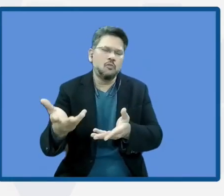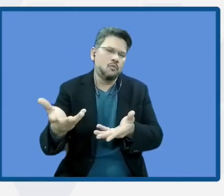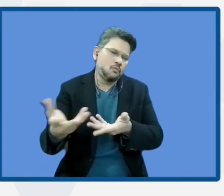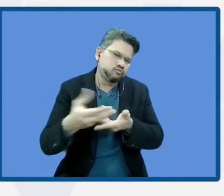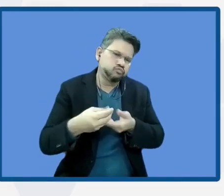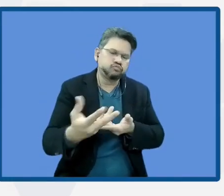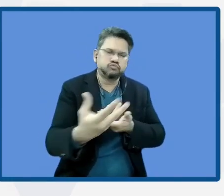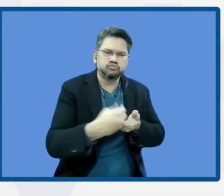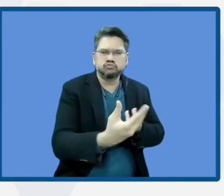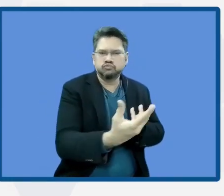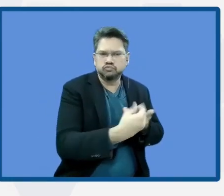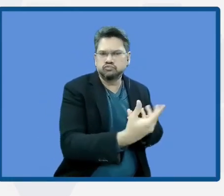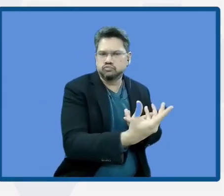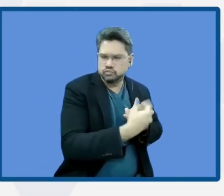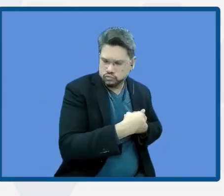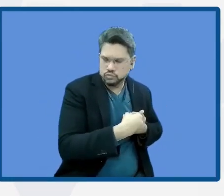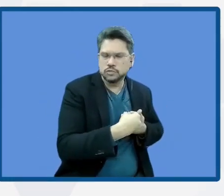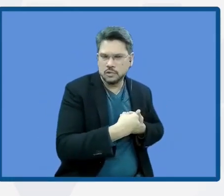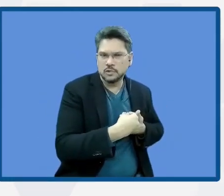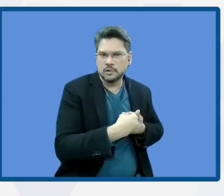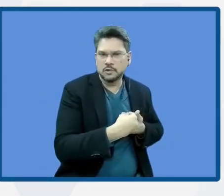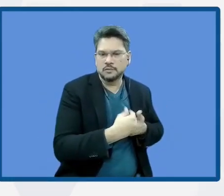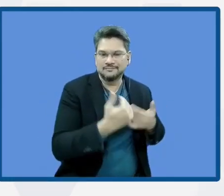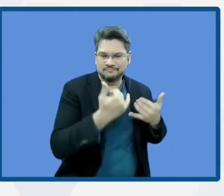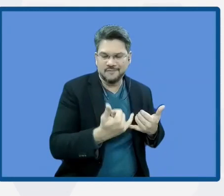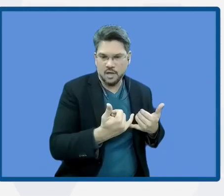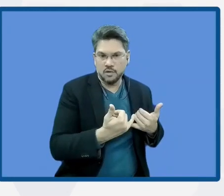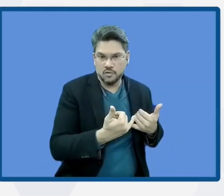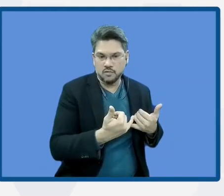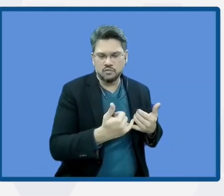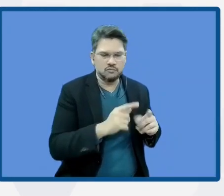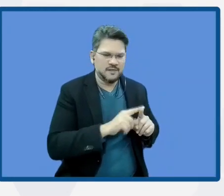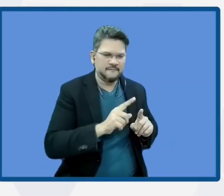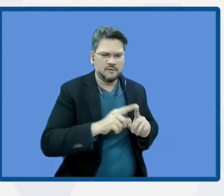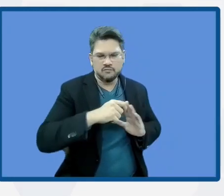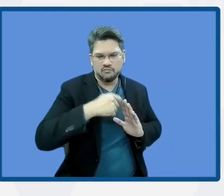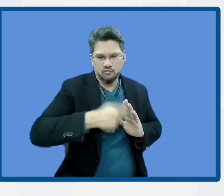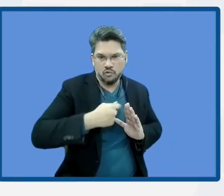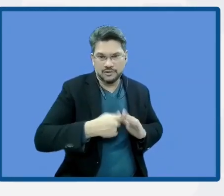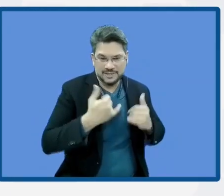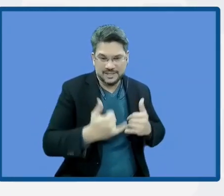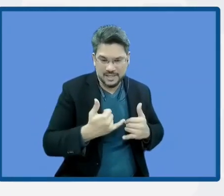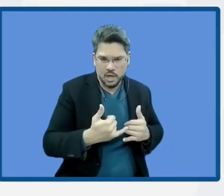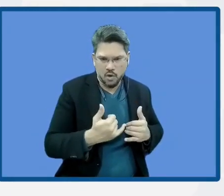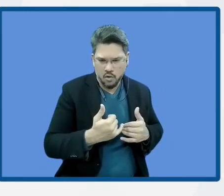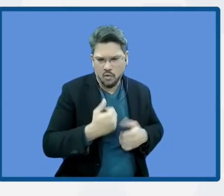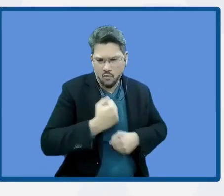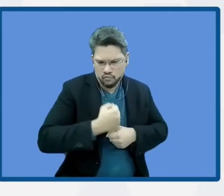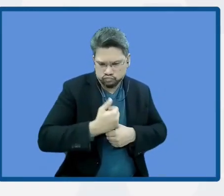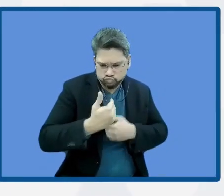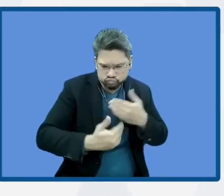the middle of the development of that project. So we are also requesting to the subnational